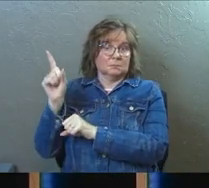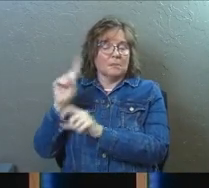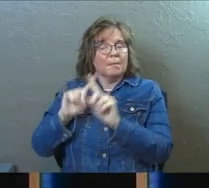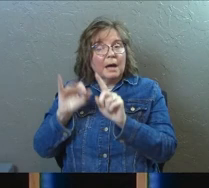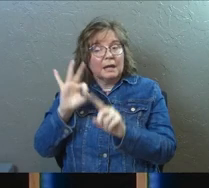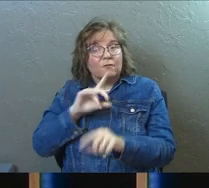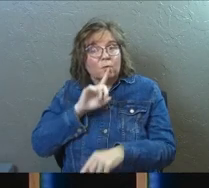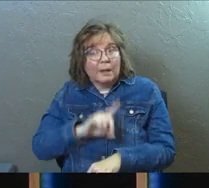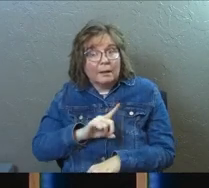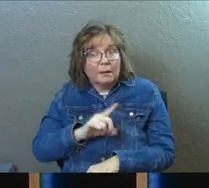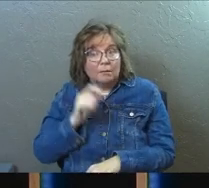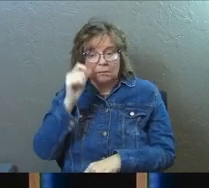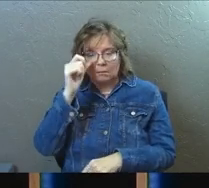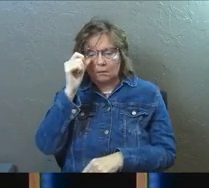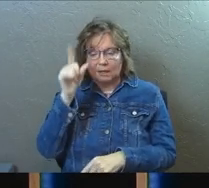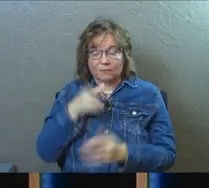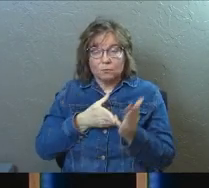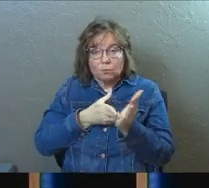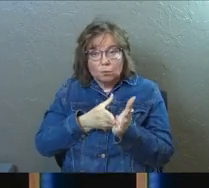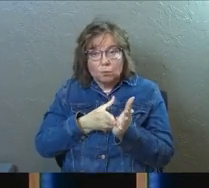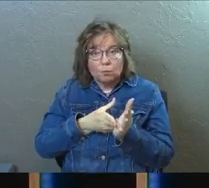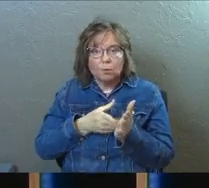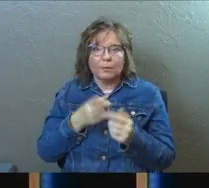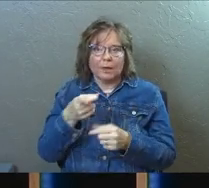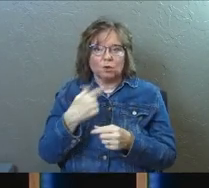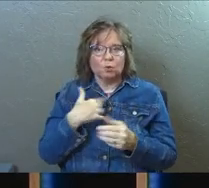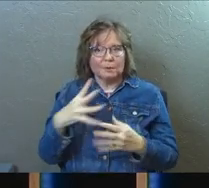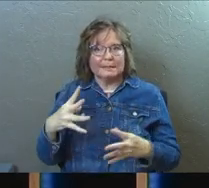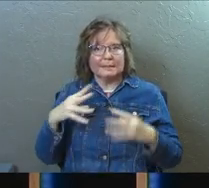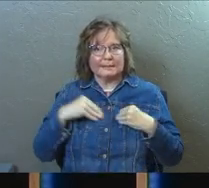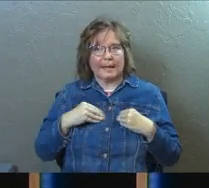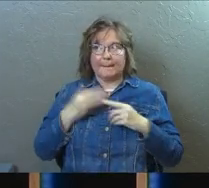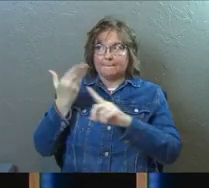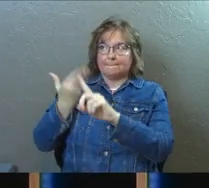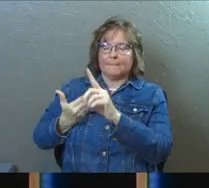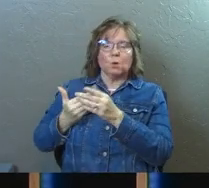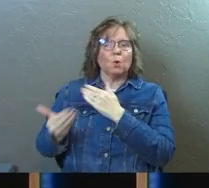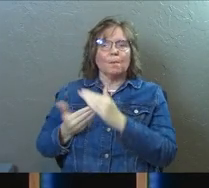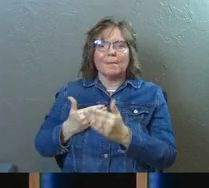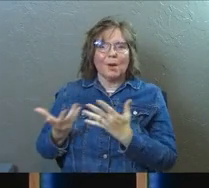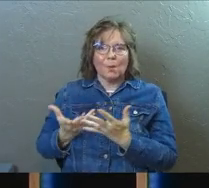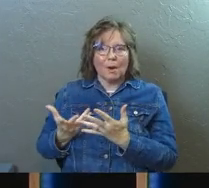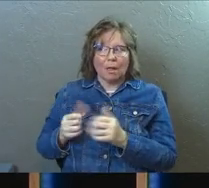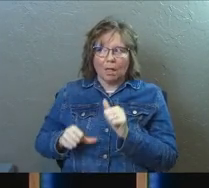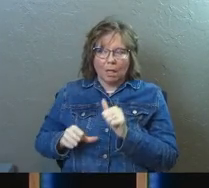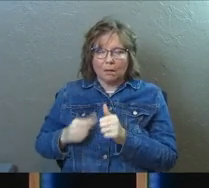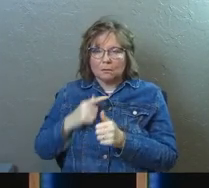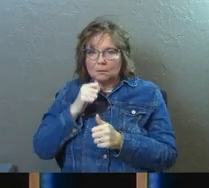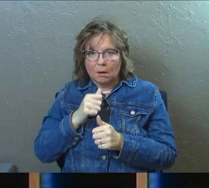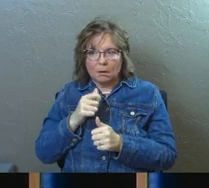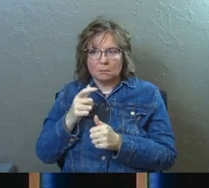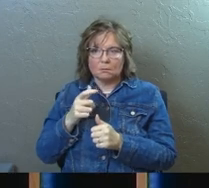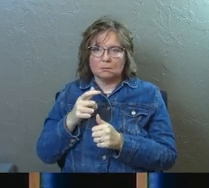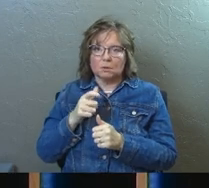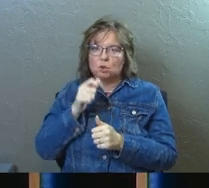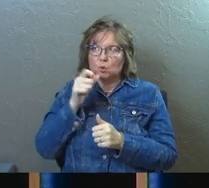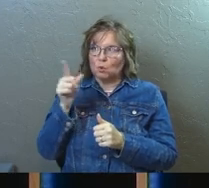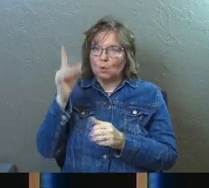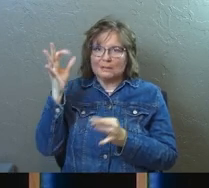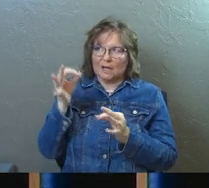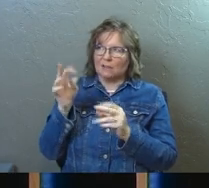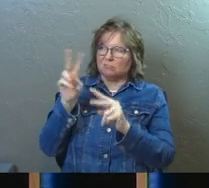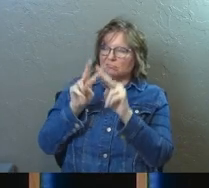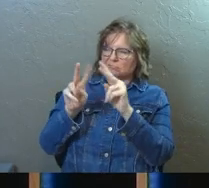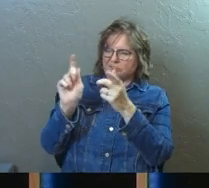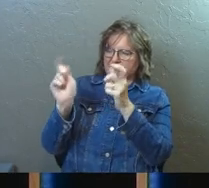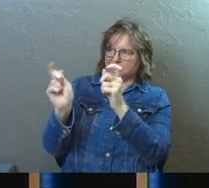but if he's real and if he's the truth, then you accept him no matter what. He's not the one that you shape to